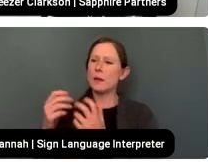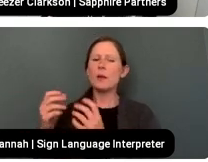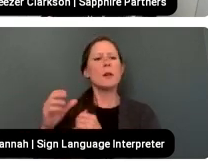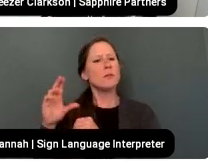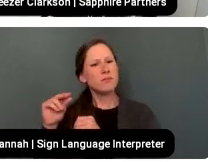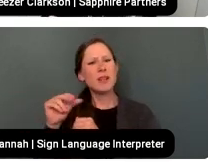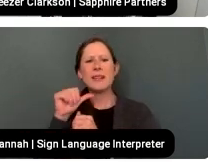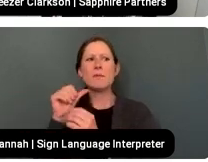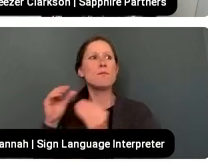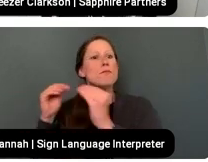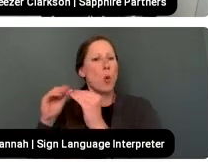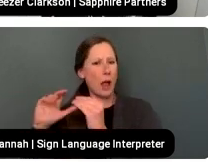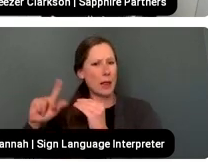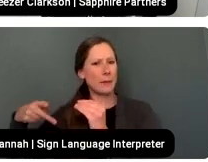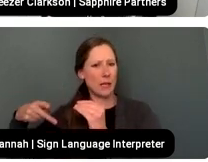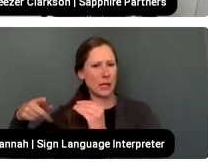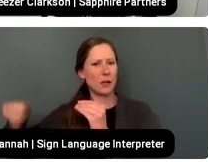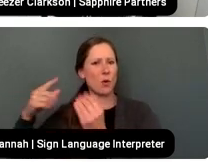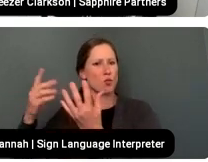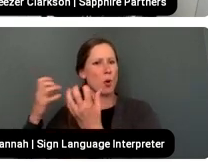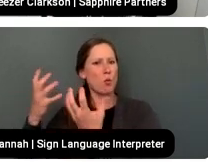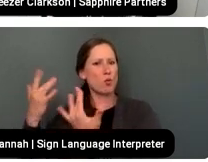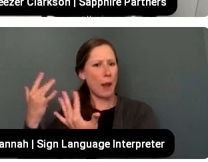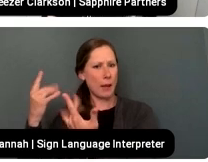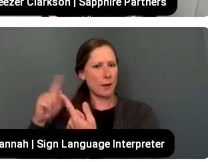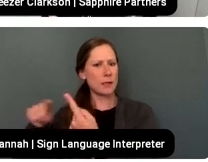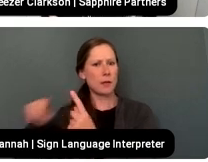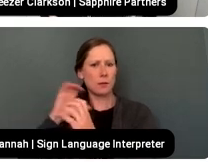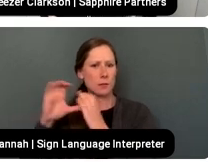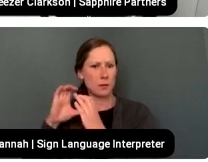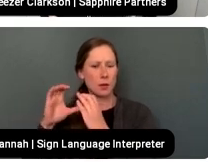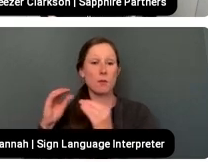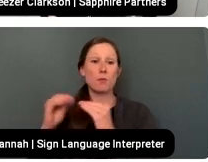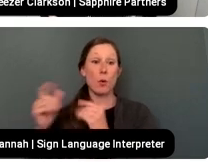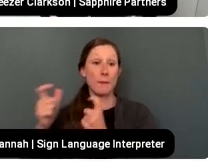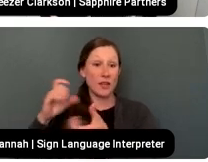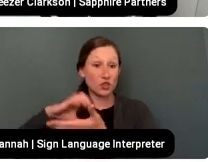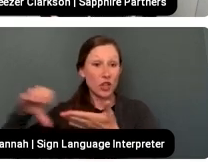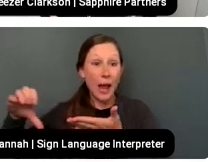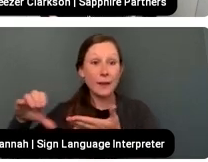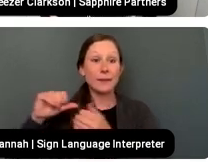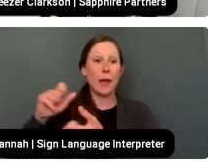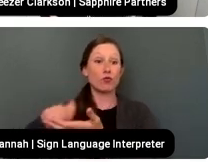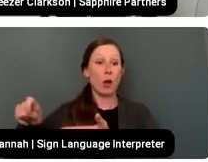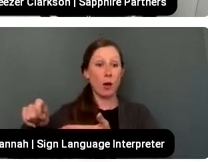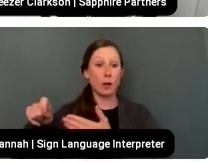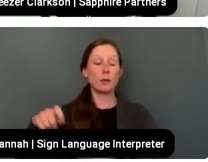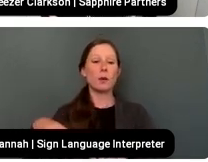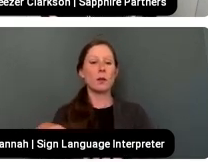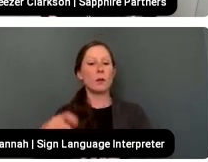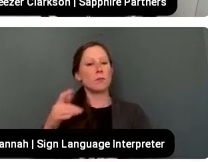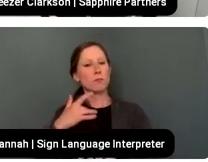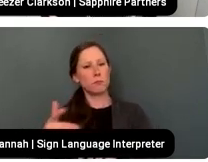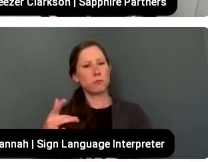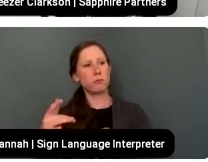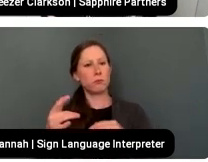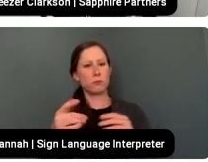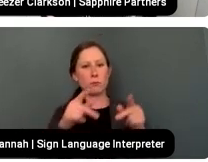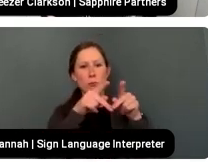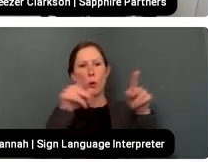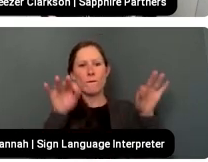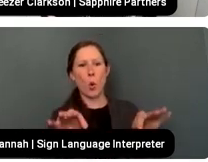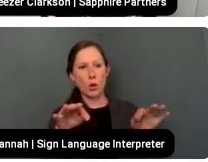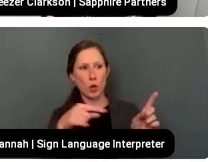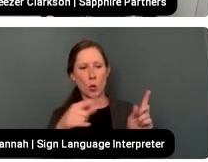and have those conversations. They tend to write bigger checks. They tend to have existing portfolios of performing GPs. And in some